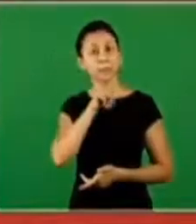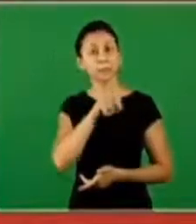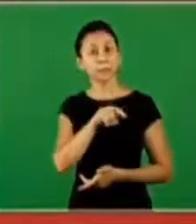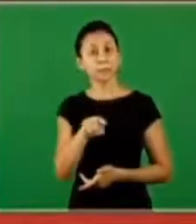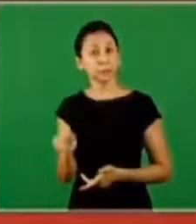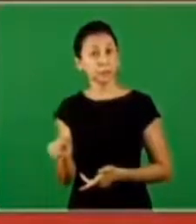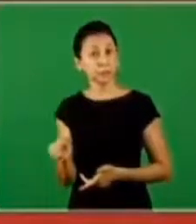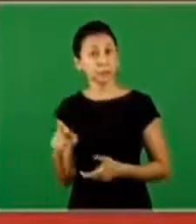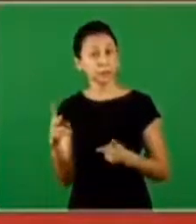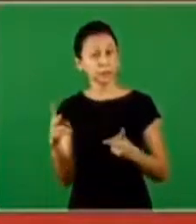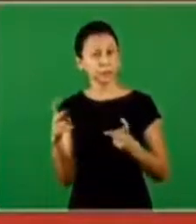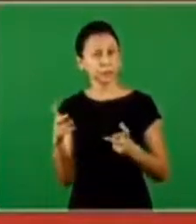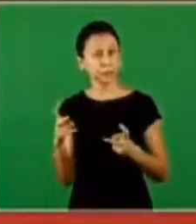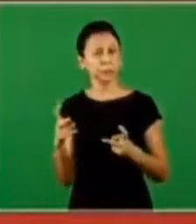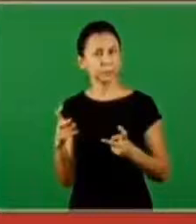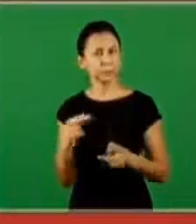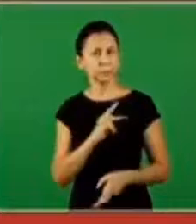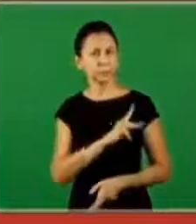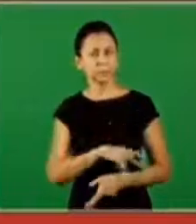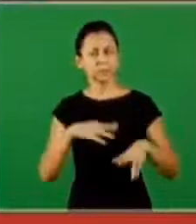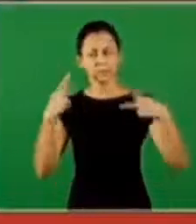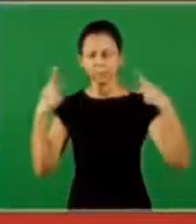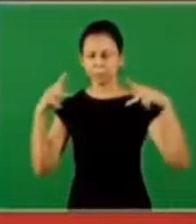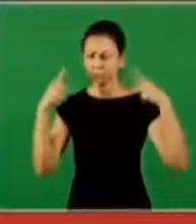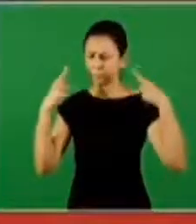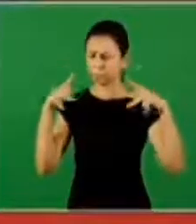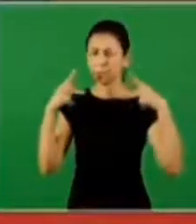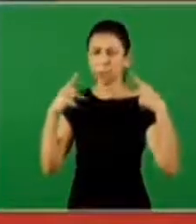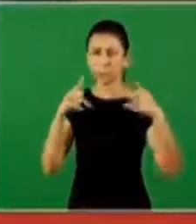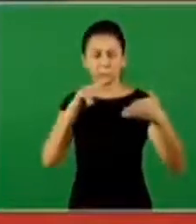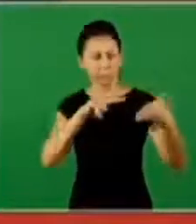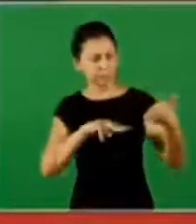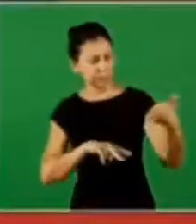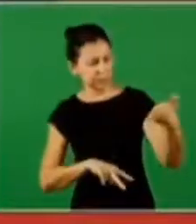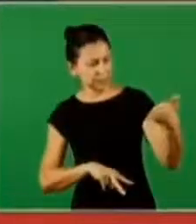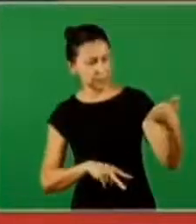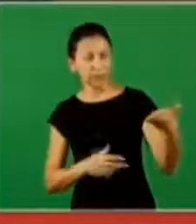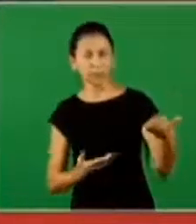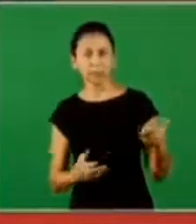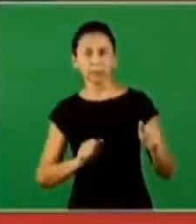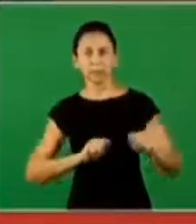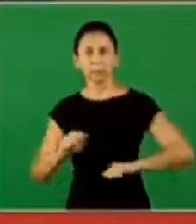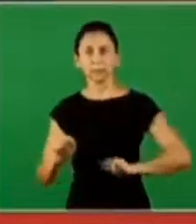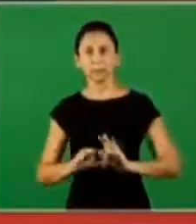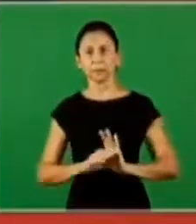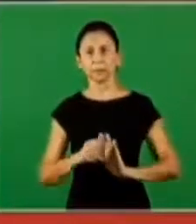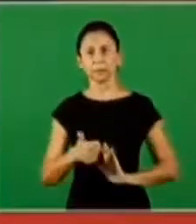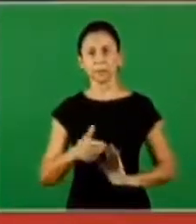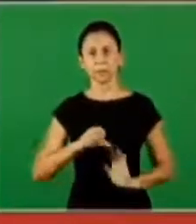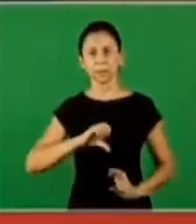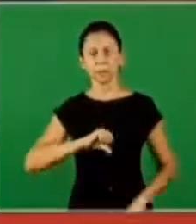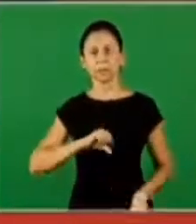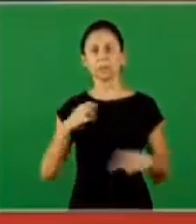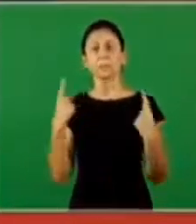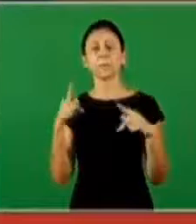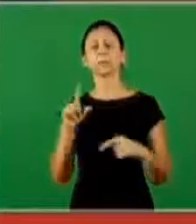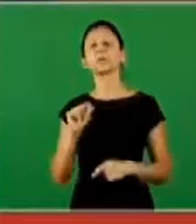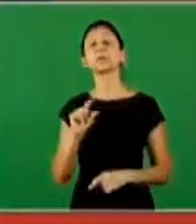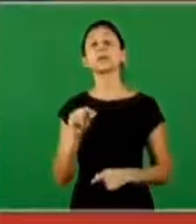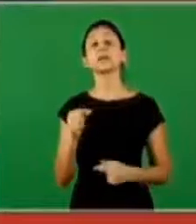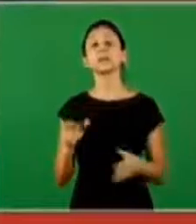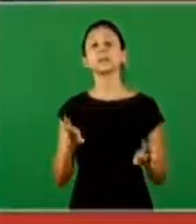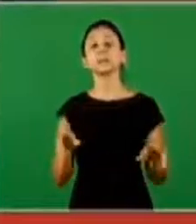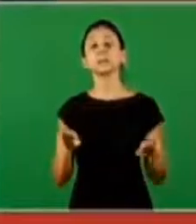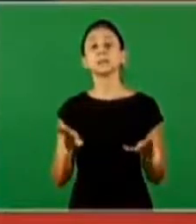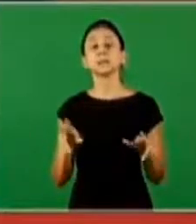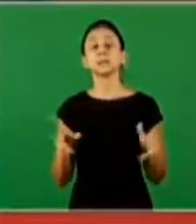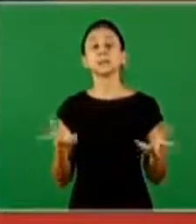things so if you look exactly how what Paul preached you see that in Acts 19 what did he preach he preached